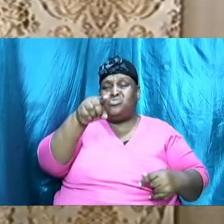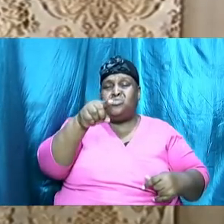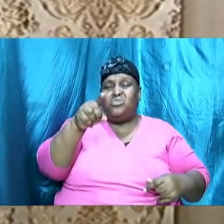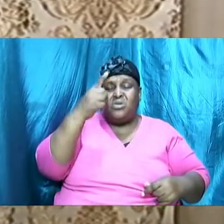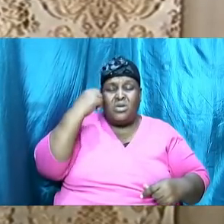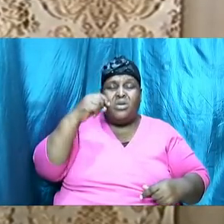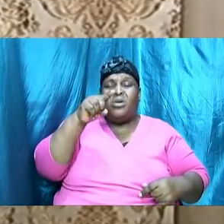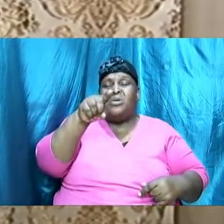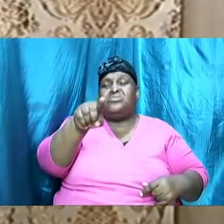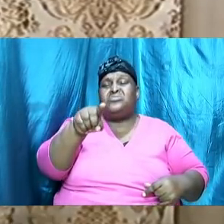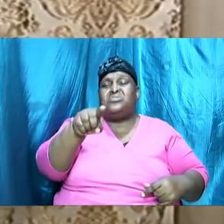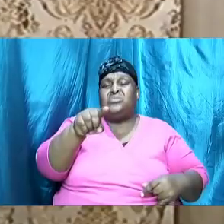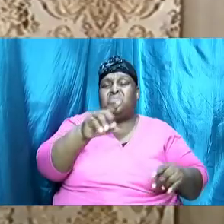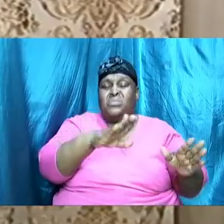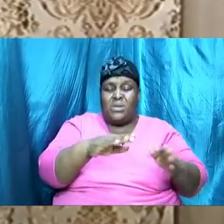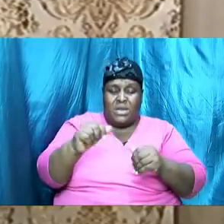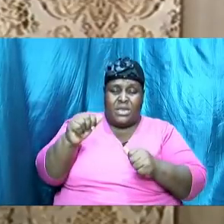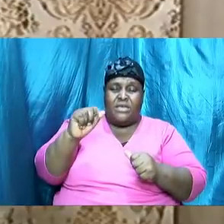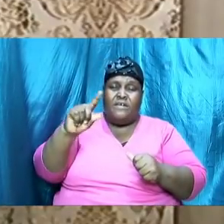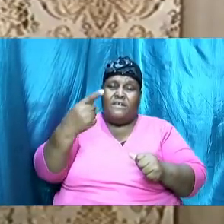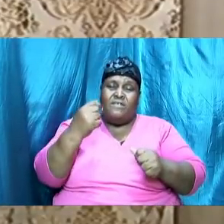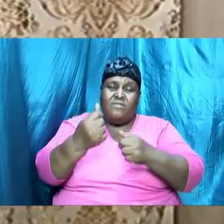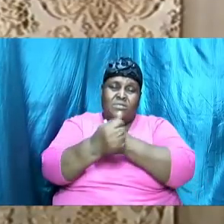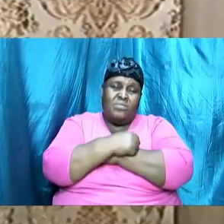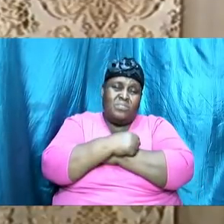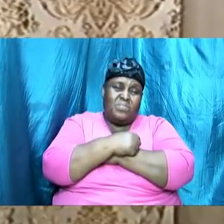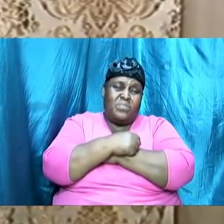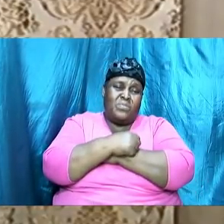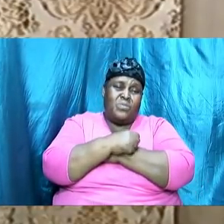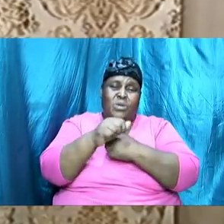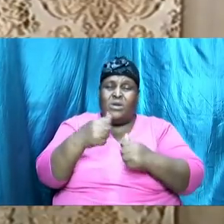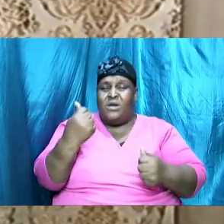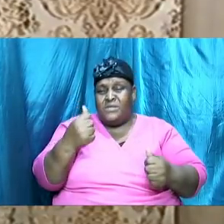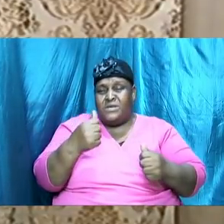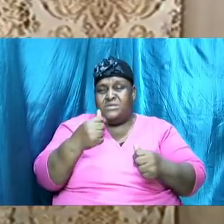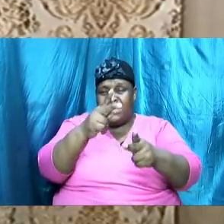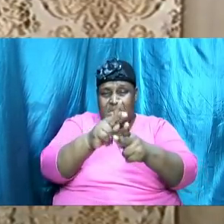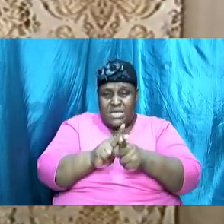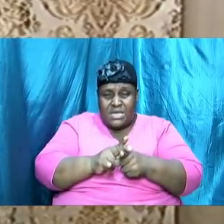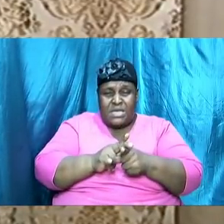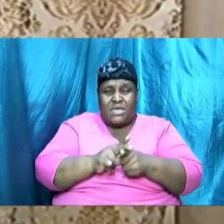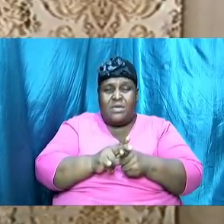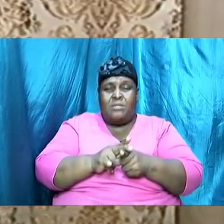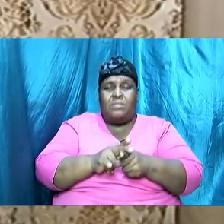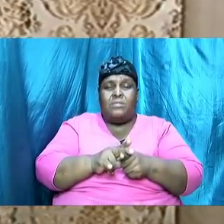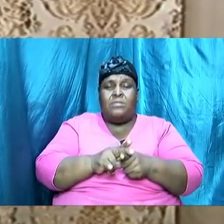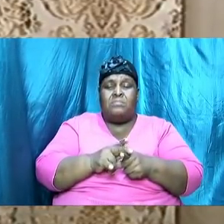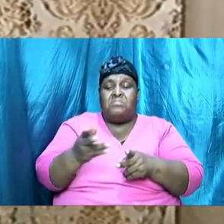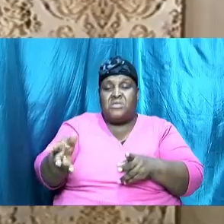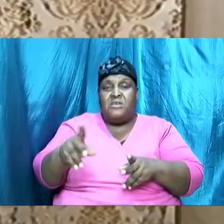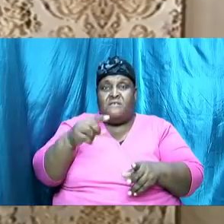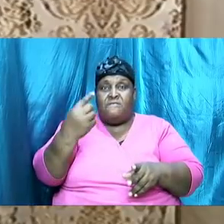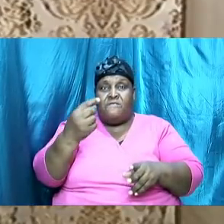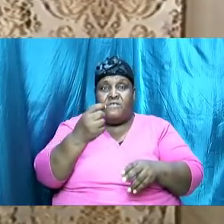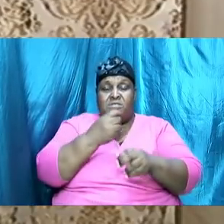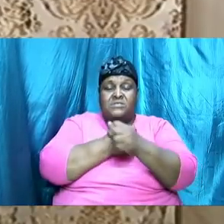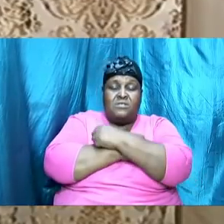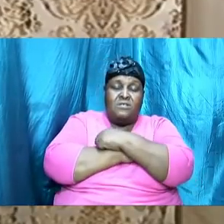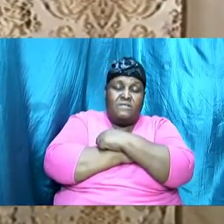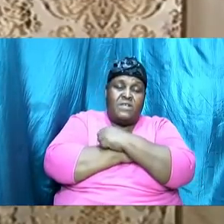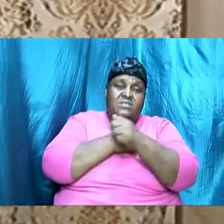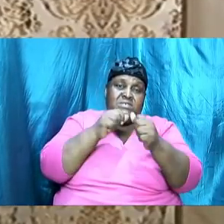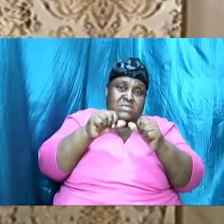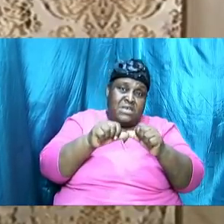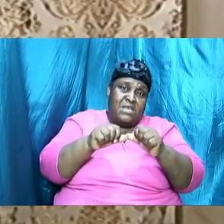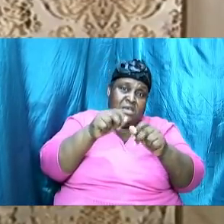means that while others maintain theirs and it lasts and it is passionate and powerful